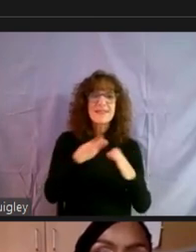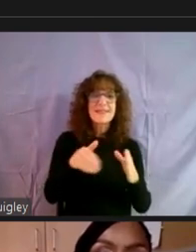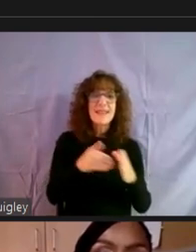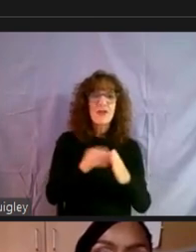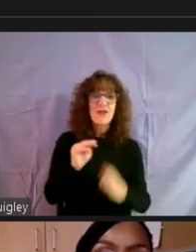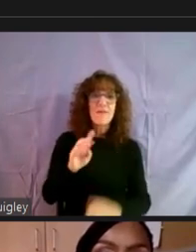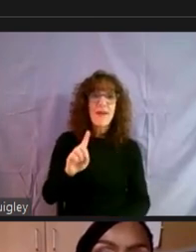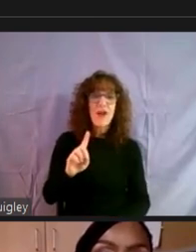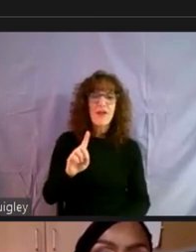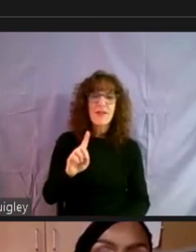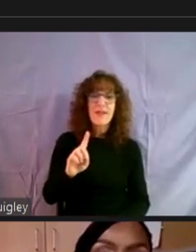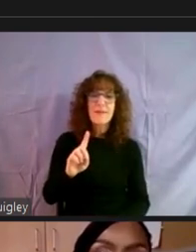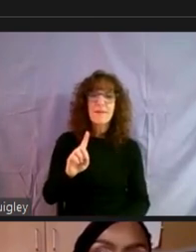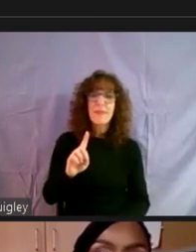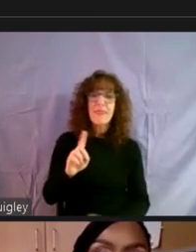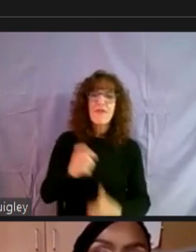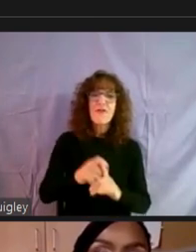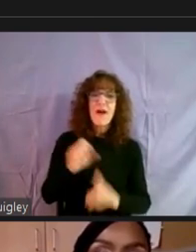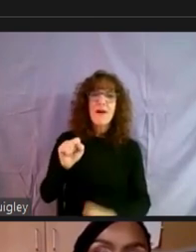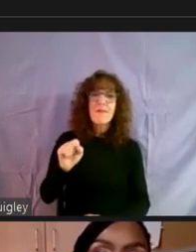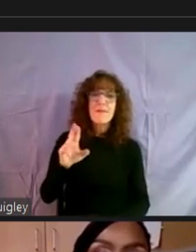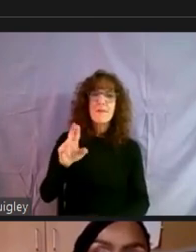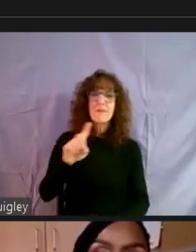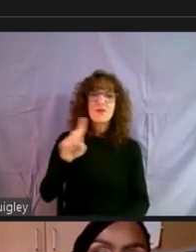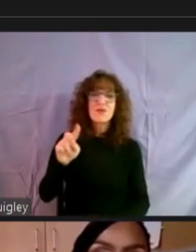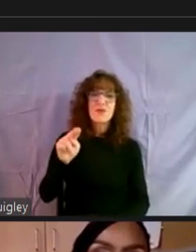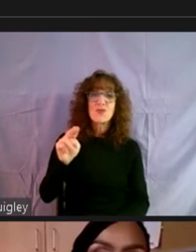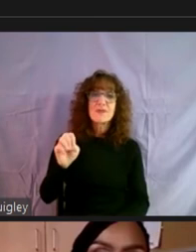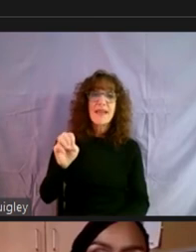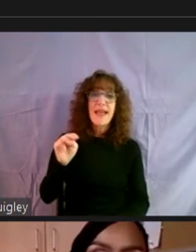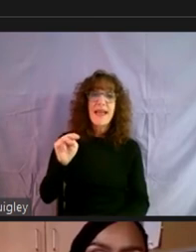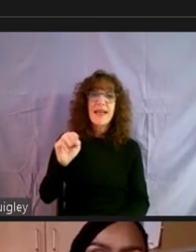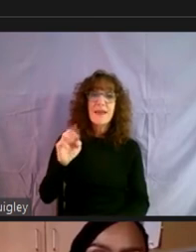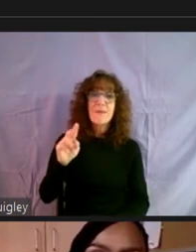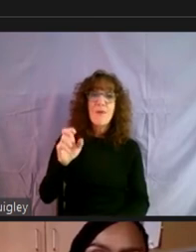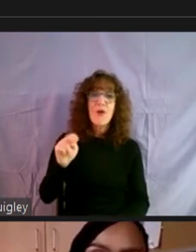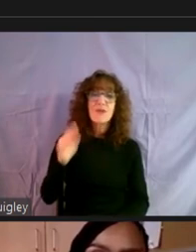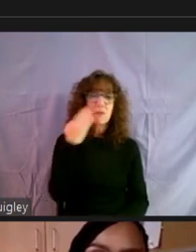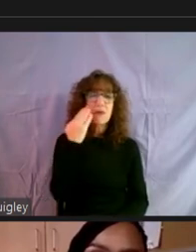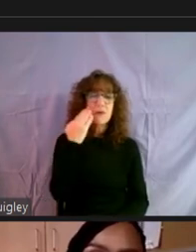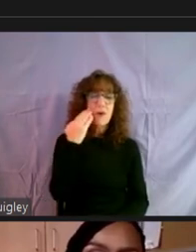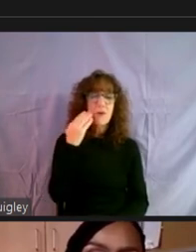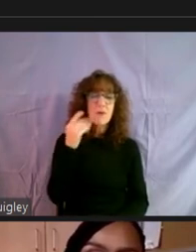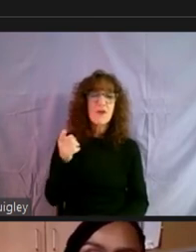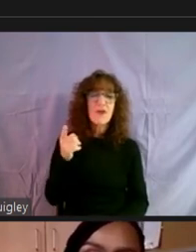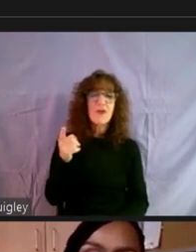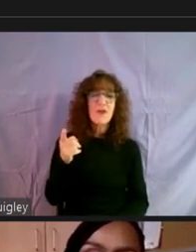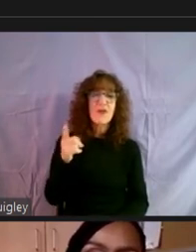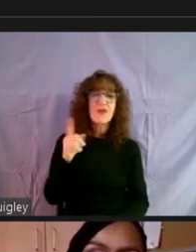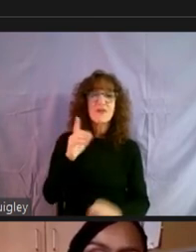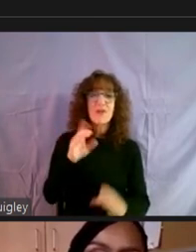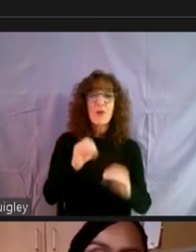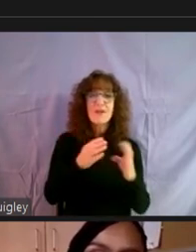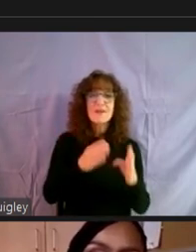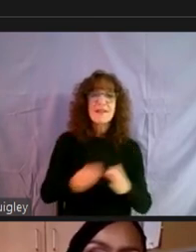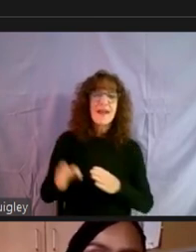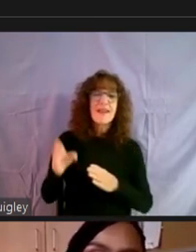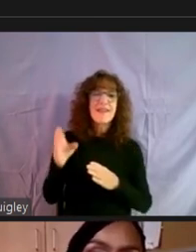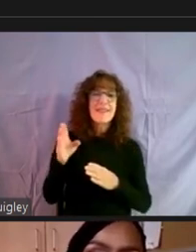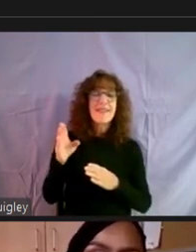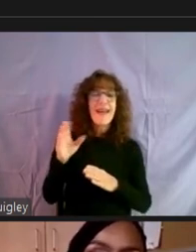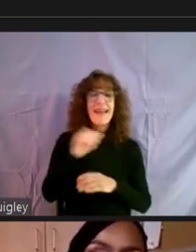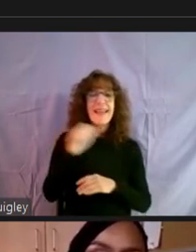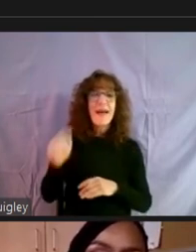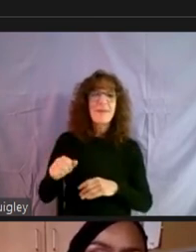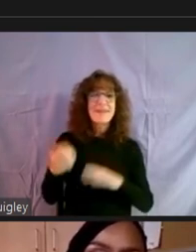Okay. From, uh, Suzanne Martin, who some of us know, uh, runs, organized the Annapolis Immigration Justice Network,